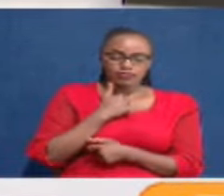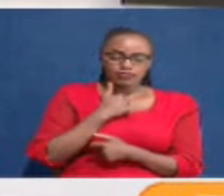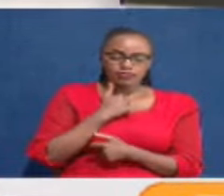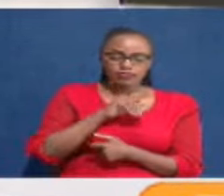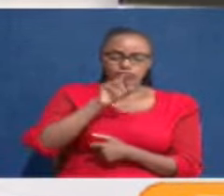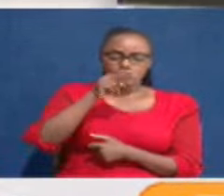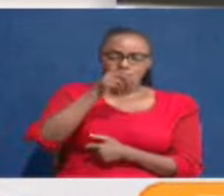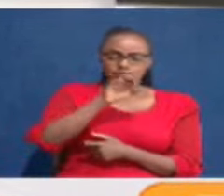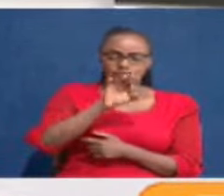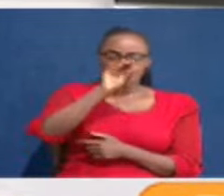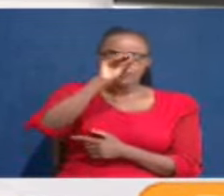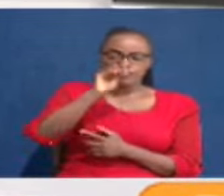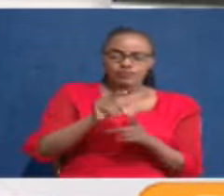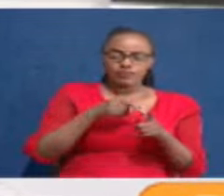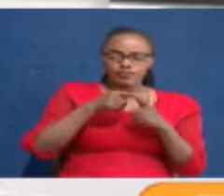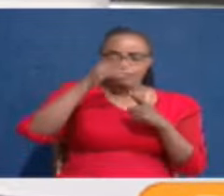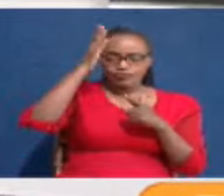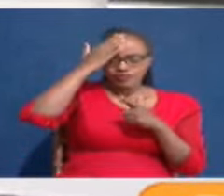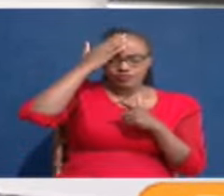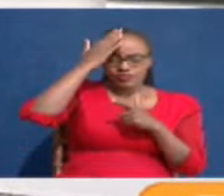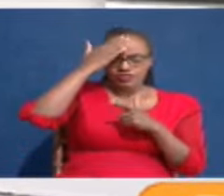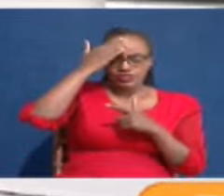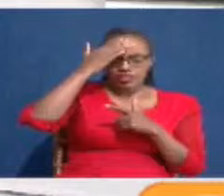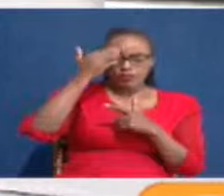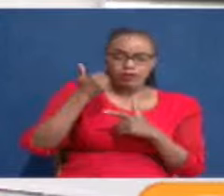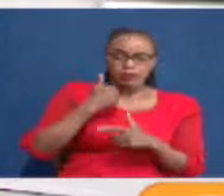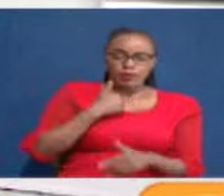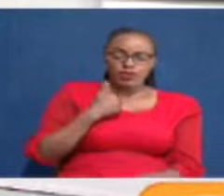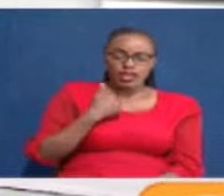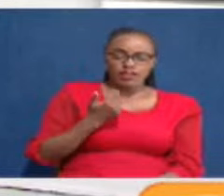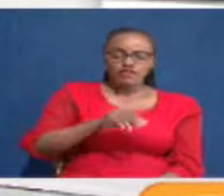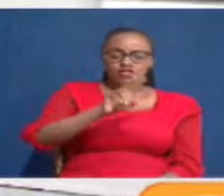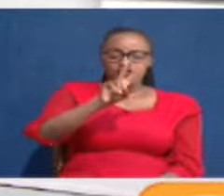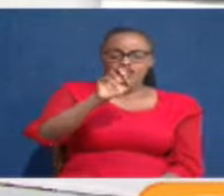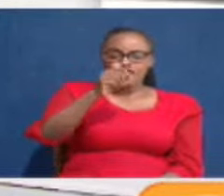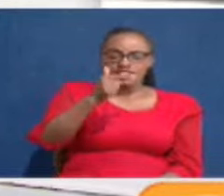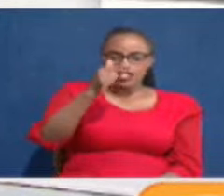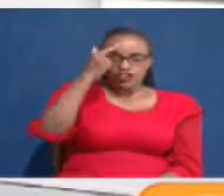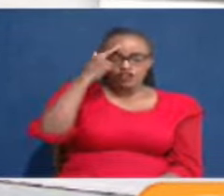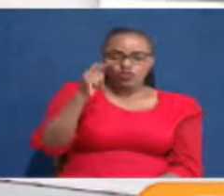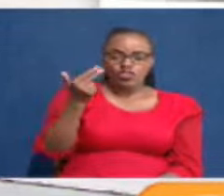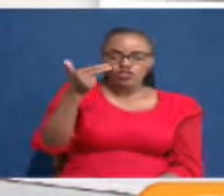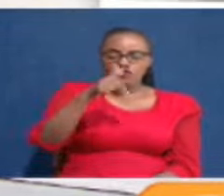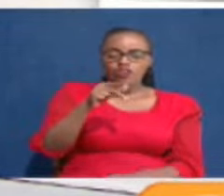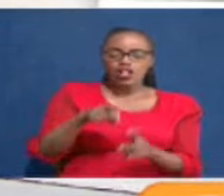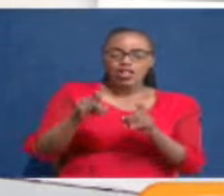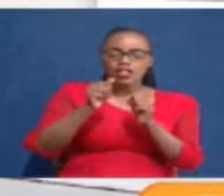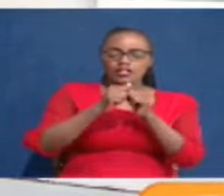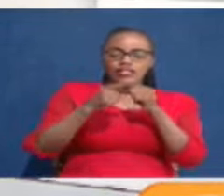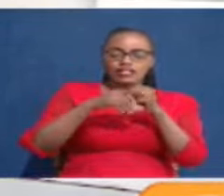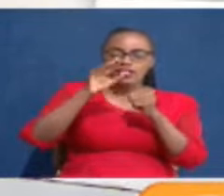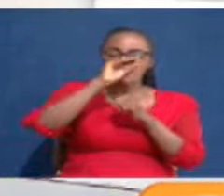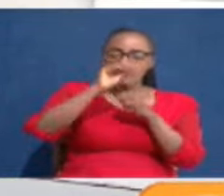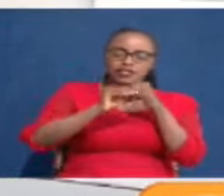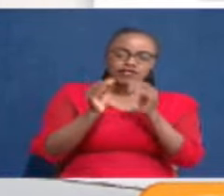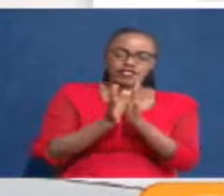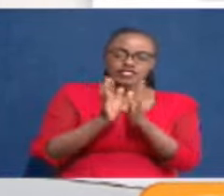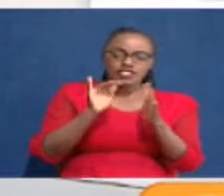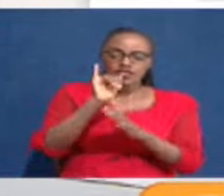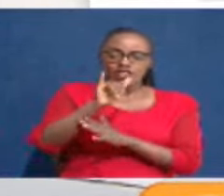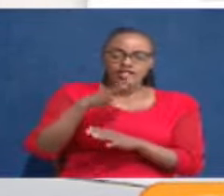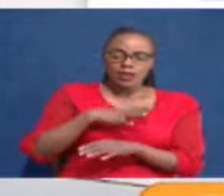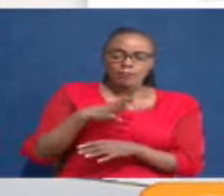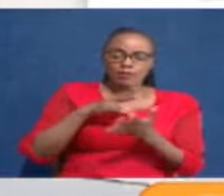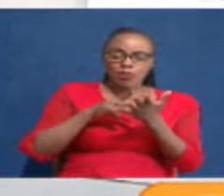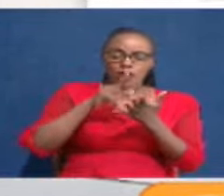remember, the petroleum, the VAT went up to 16%. And then now, on top of all that, what we're